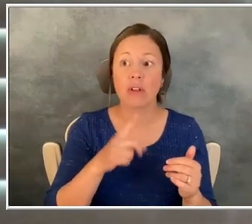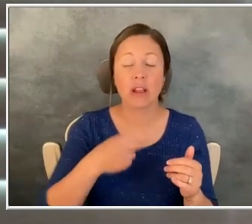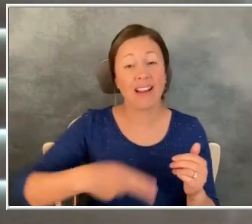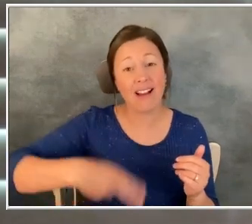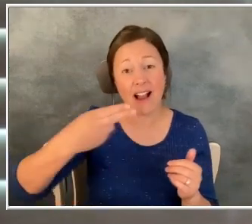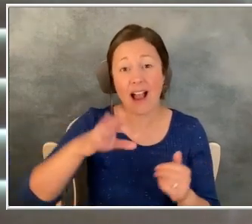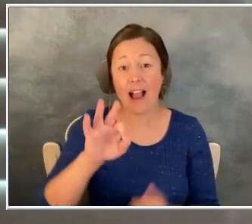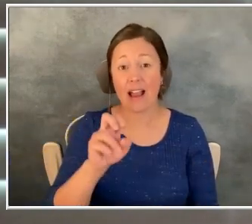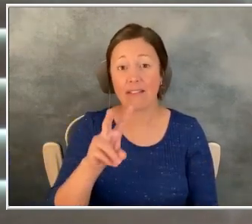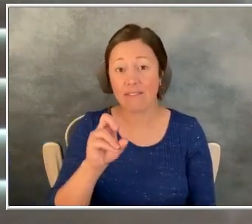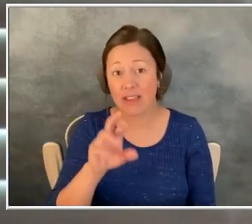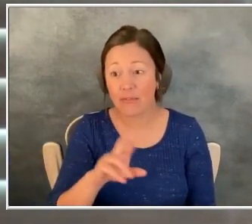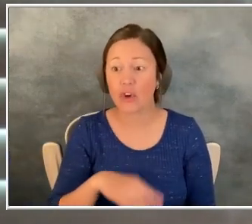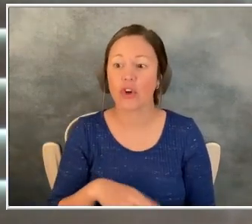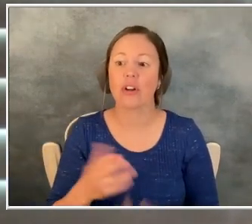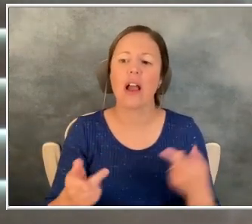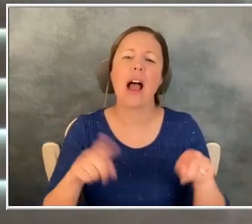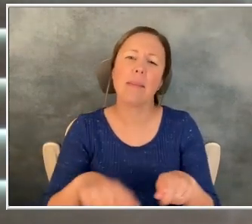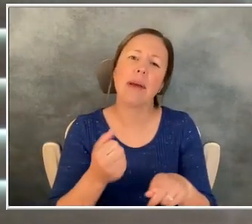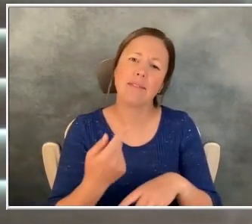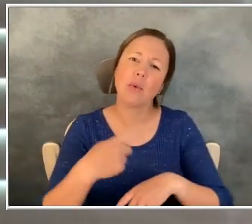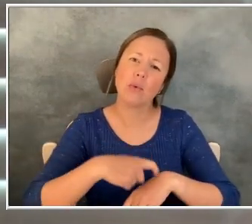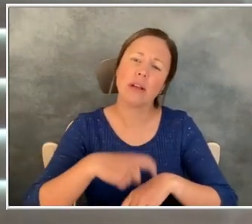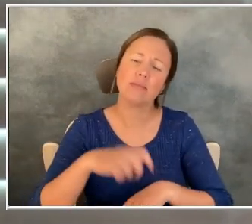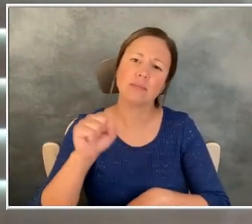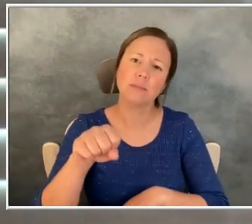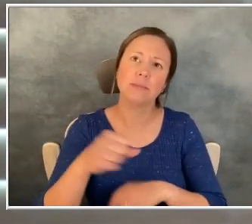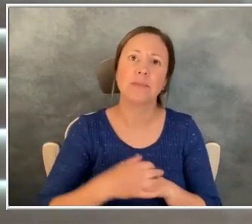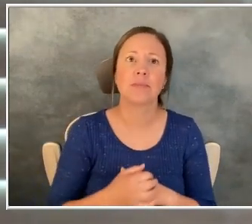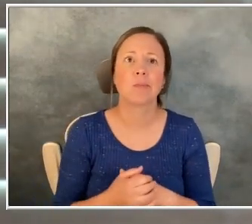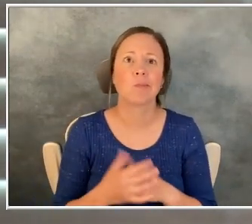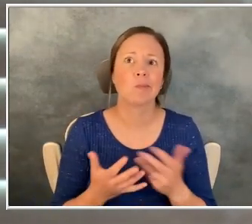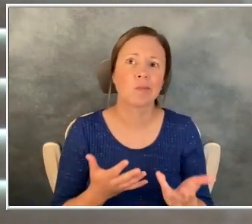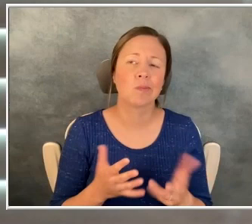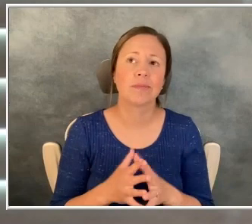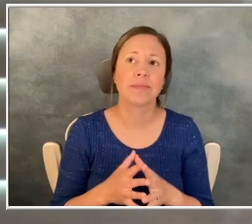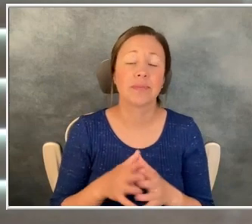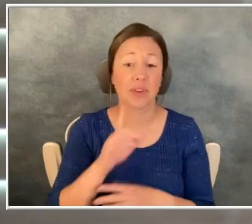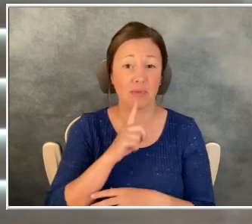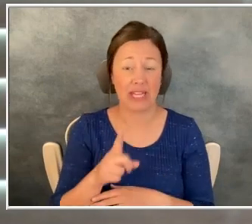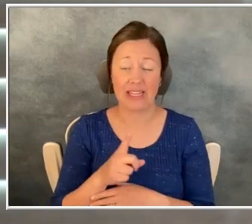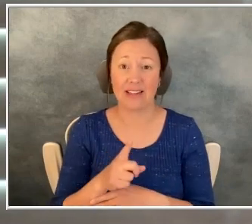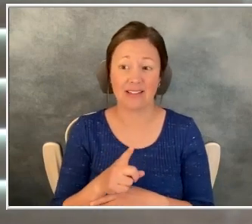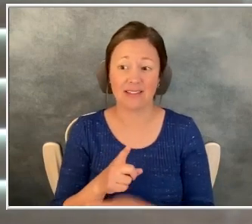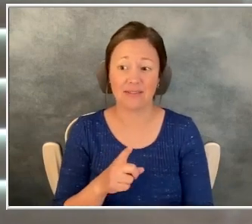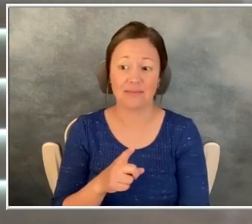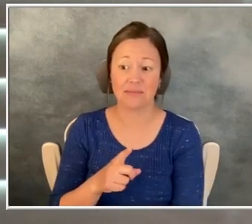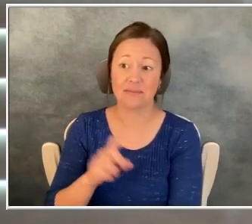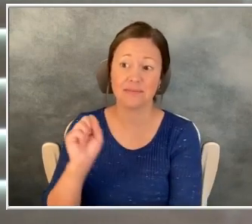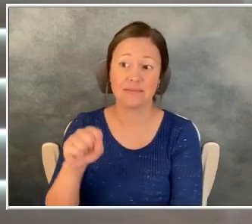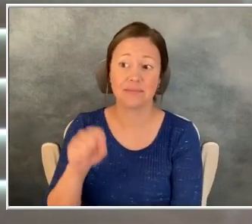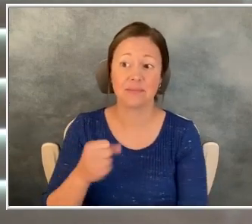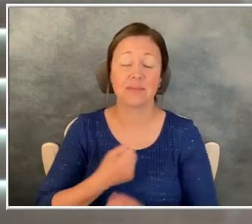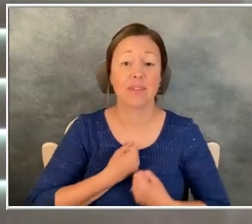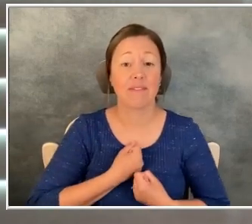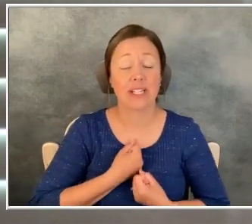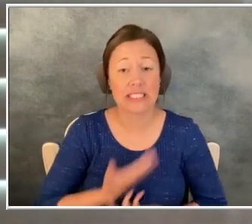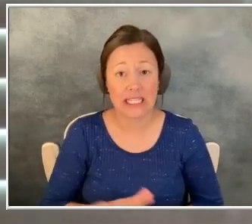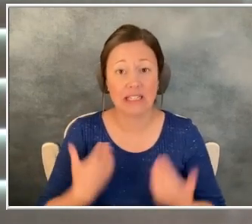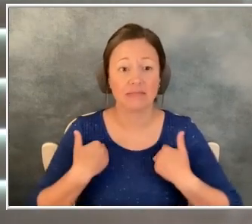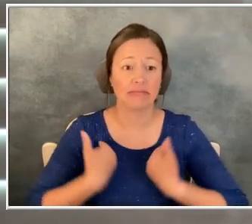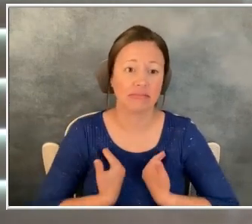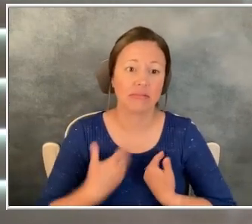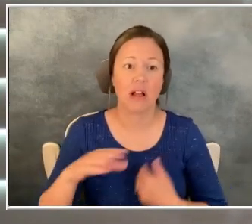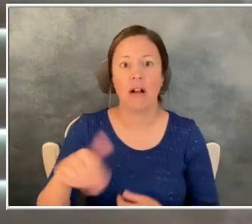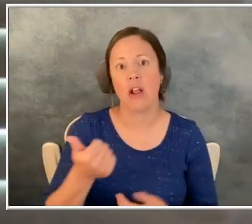fevers. Um, that's happened to me a couple of times. Um, but honestly, um, yeah, fatigue is, is another